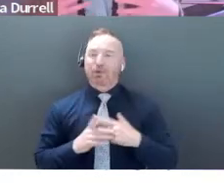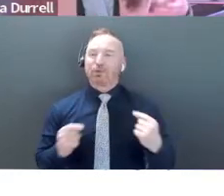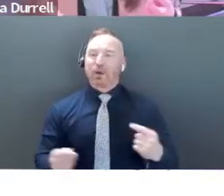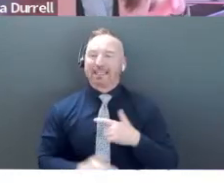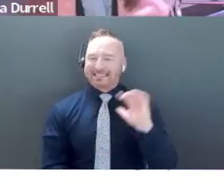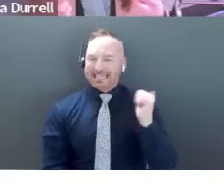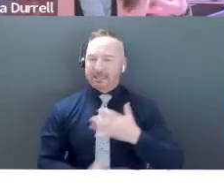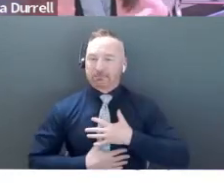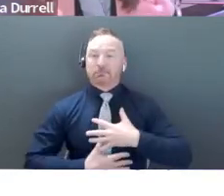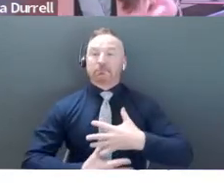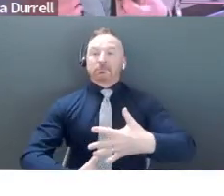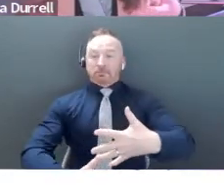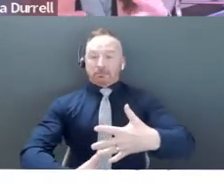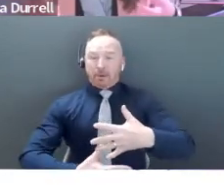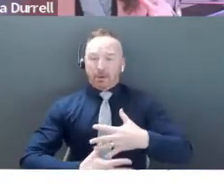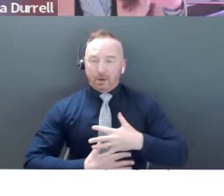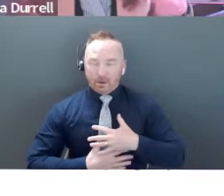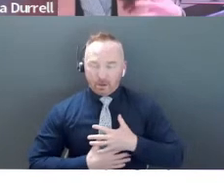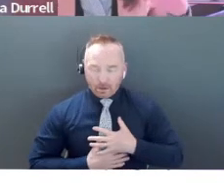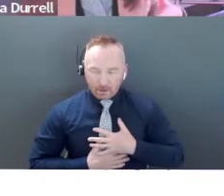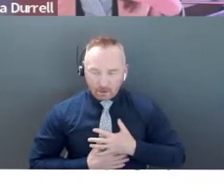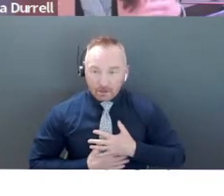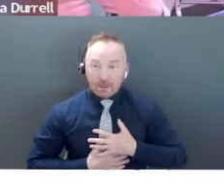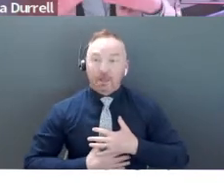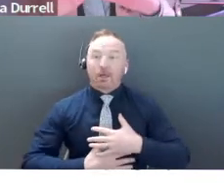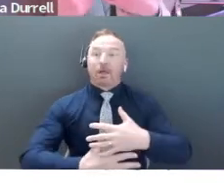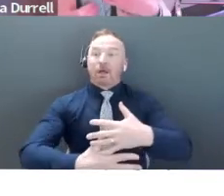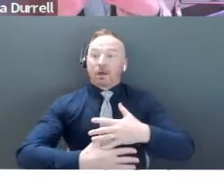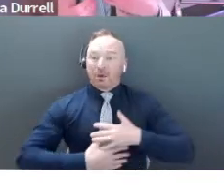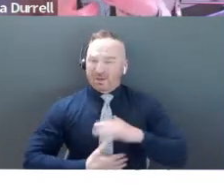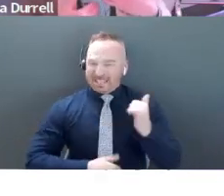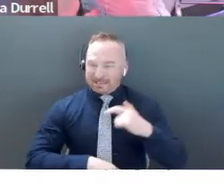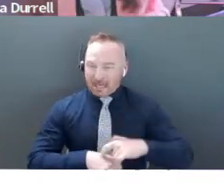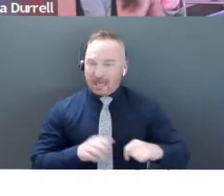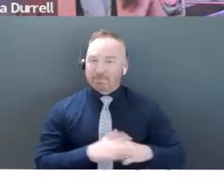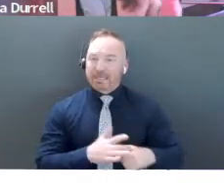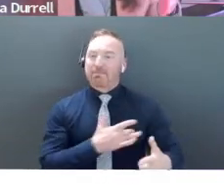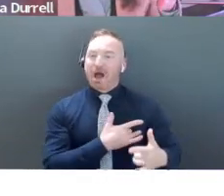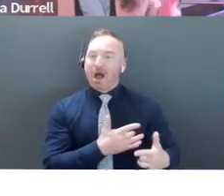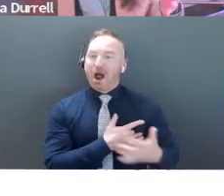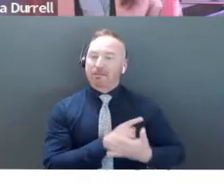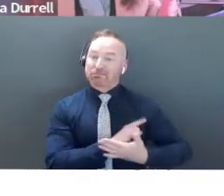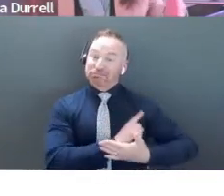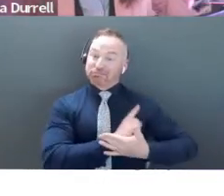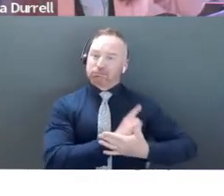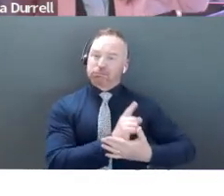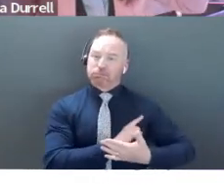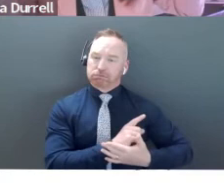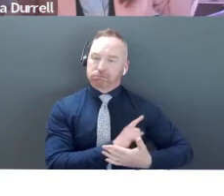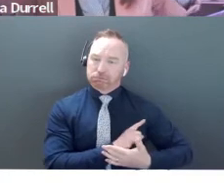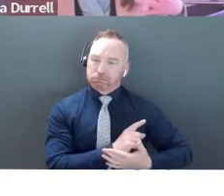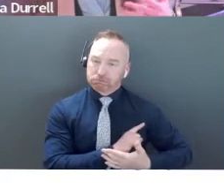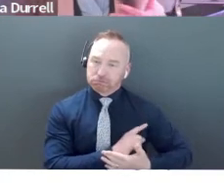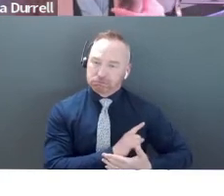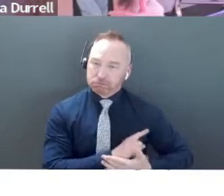down, right? So when you get that adrenaline kick, your blood's pumping, you take shorter breaths. So if you take 10 deep breaths, you can